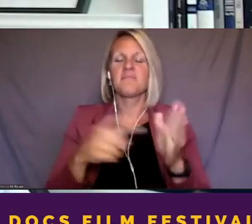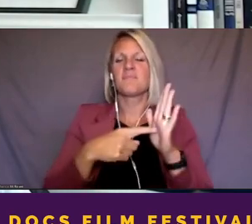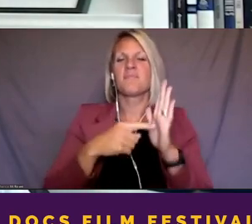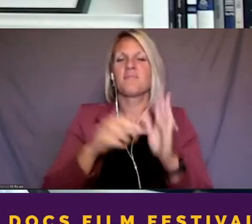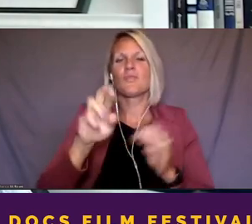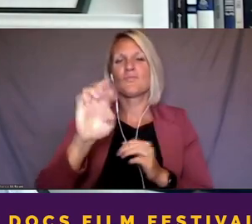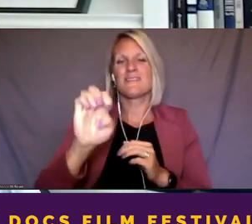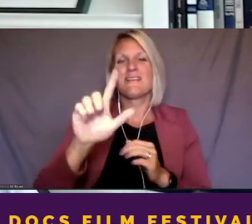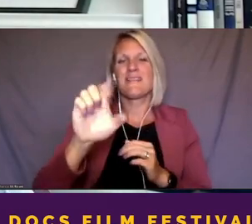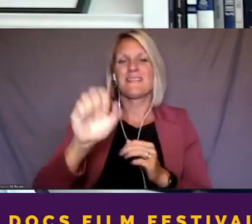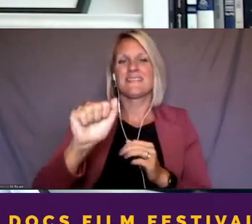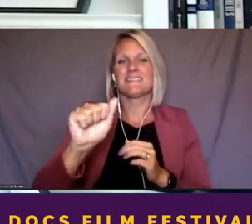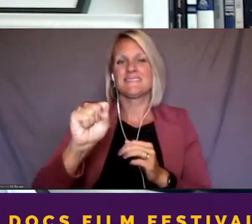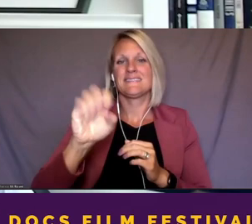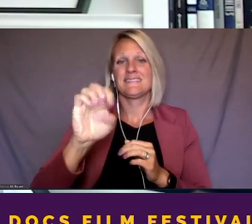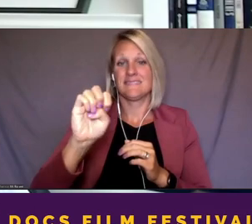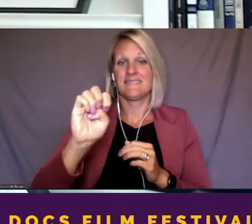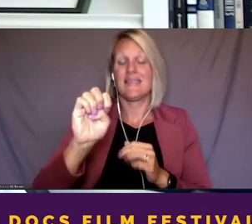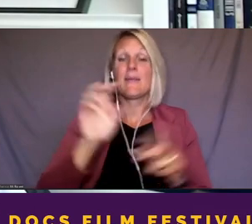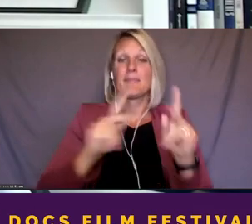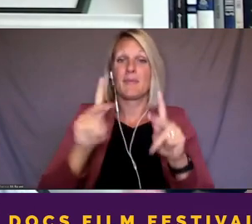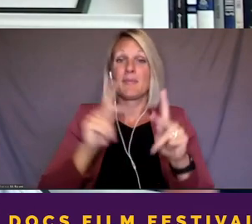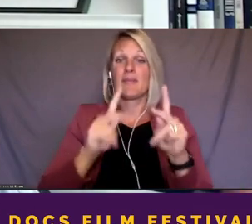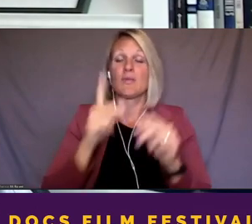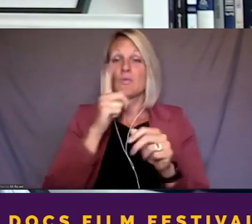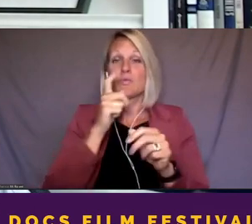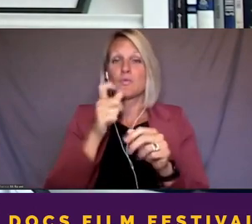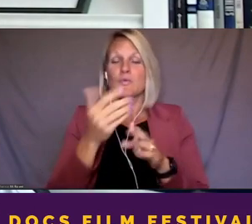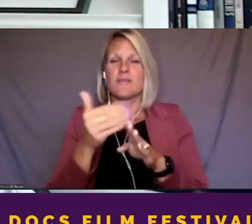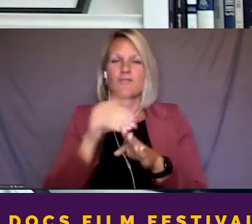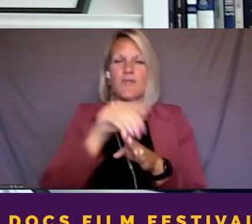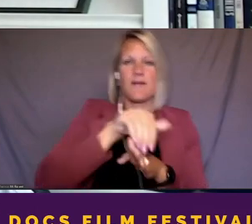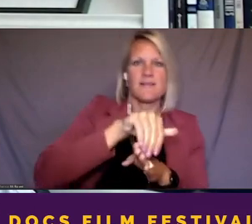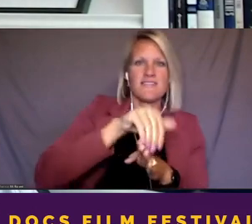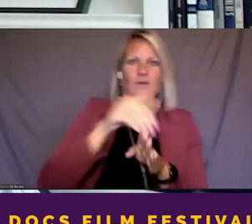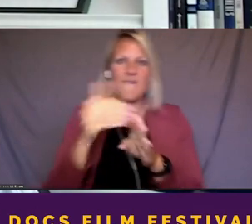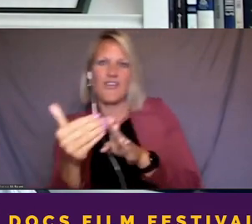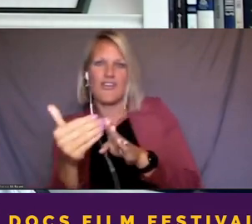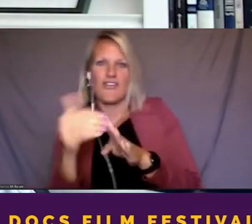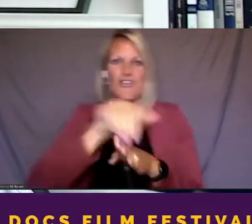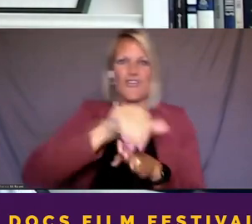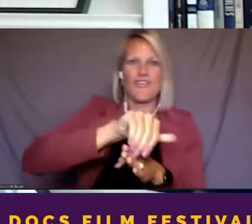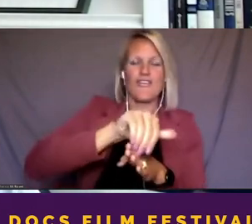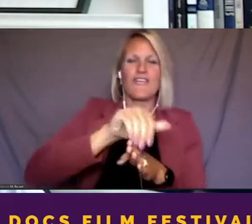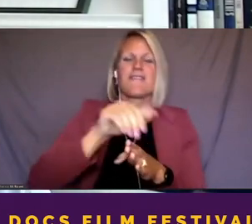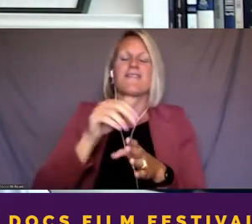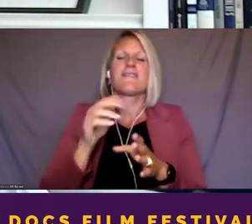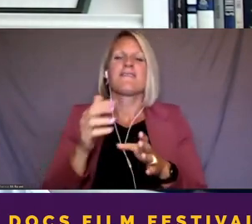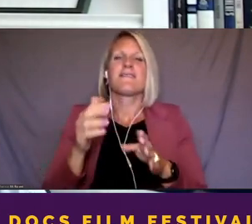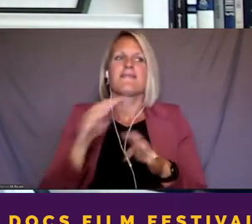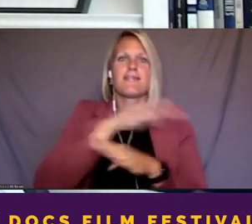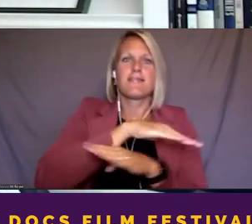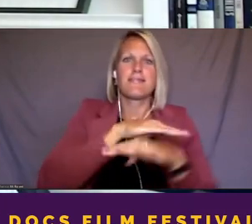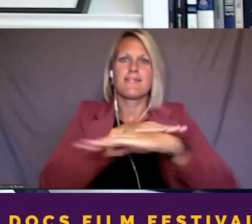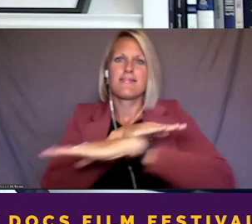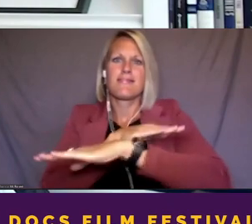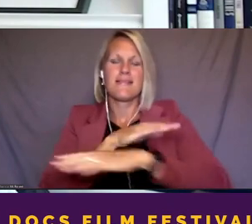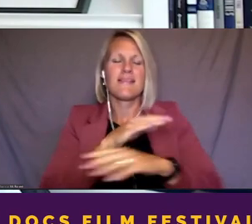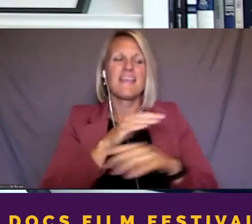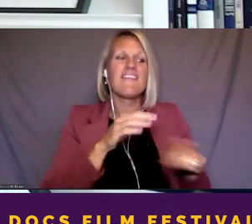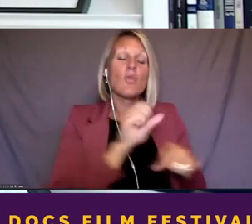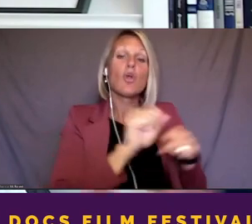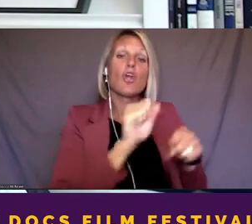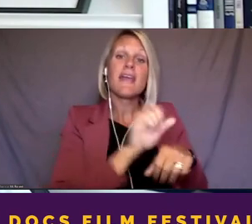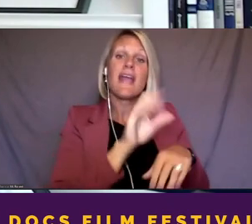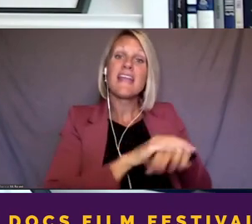mean, people who cross over these lines, if you're working on, you know, an entertainment film or a documentary